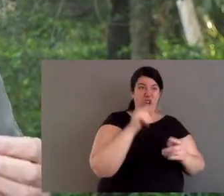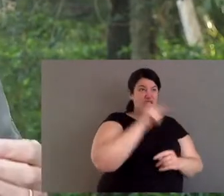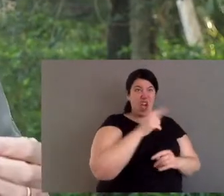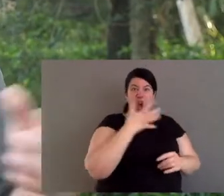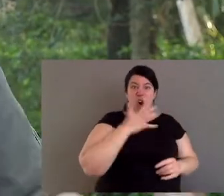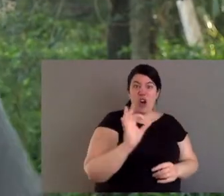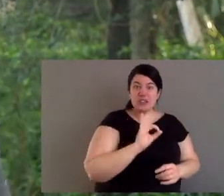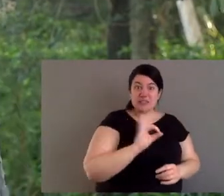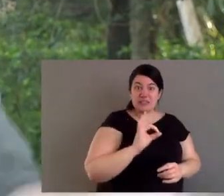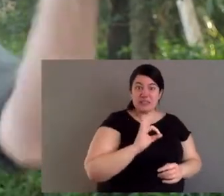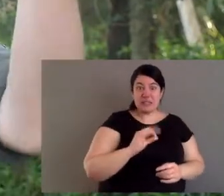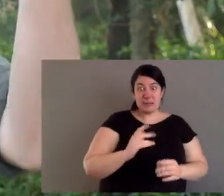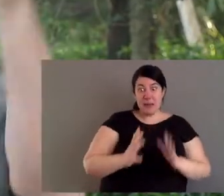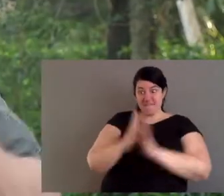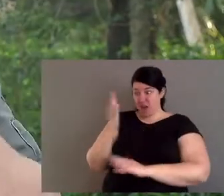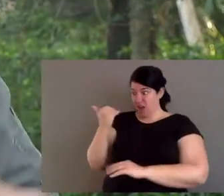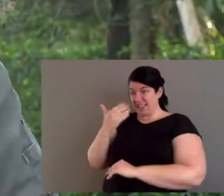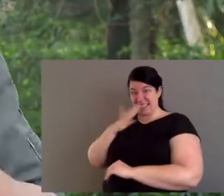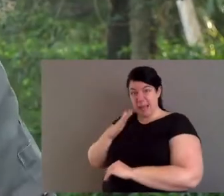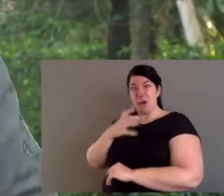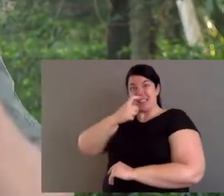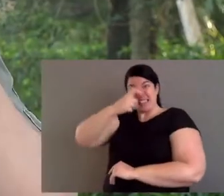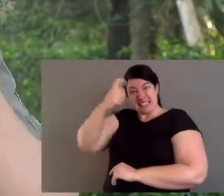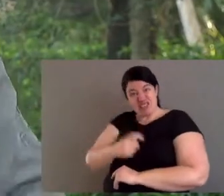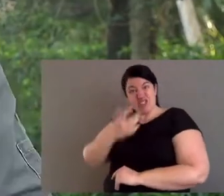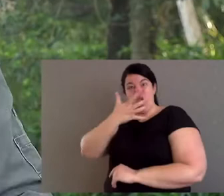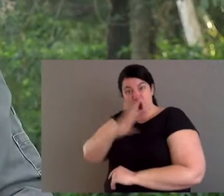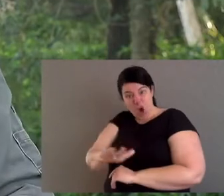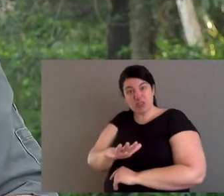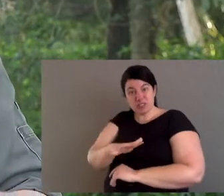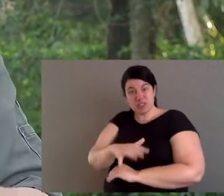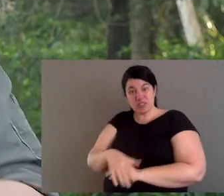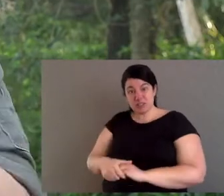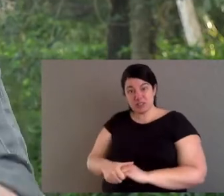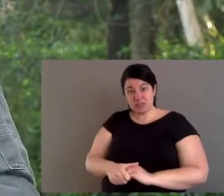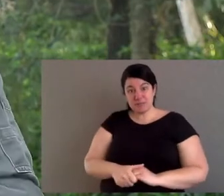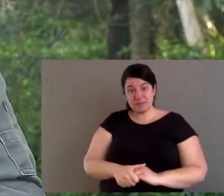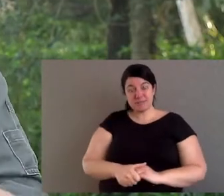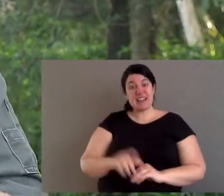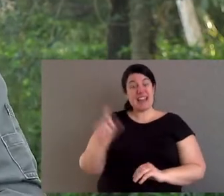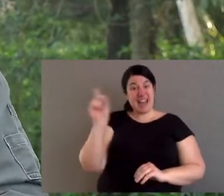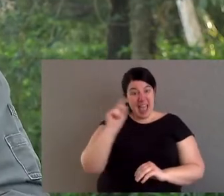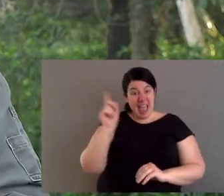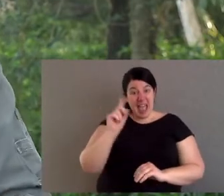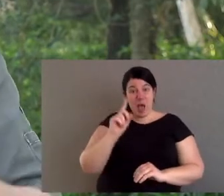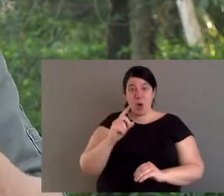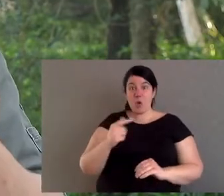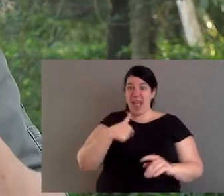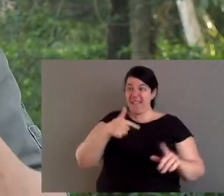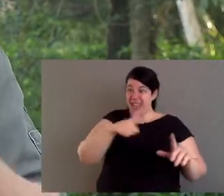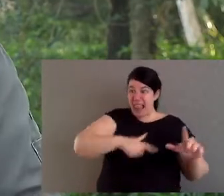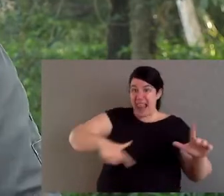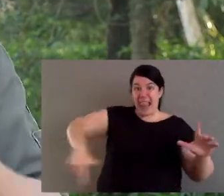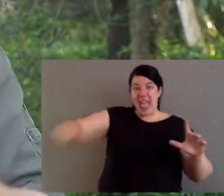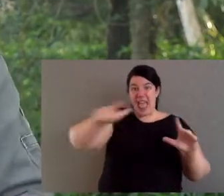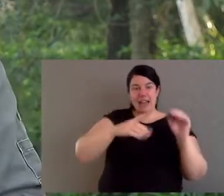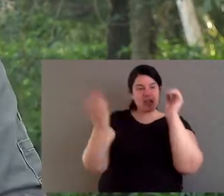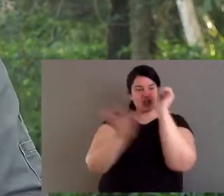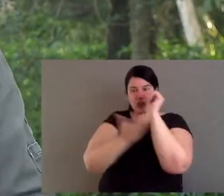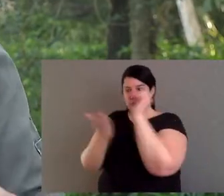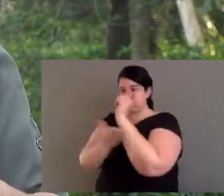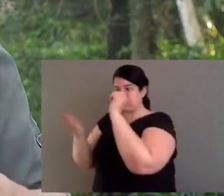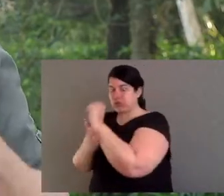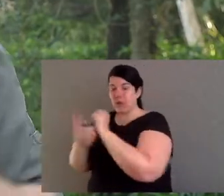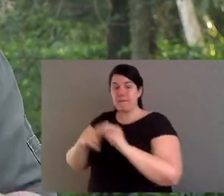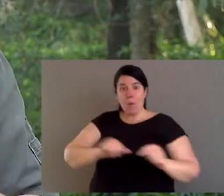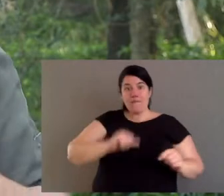Now, that means that they wouldn't have reached the canopy. They didn't burn so hot, but the fires we saw did. And one of the problems is